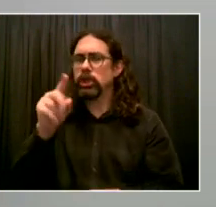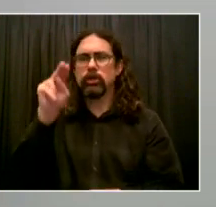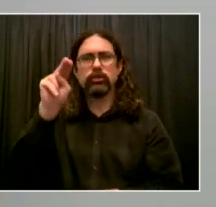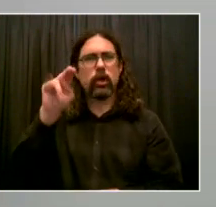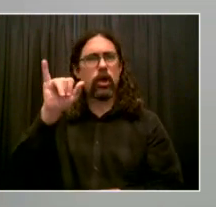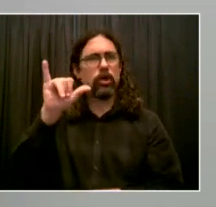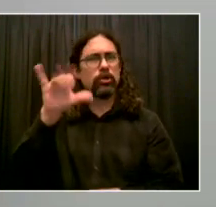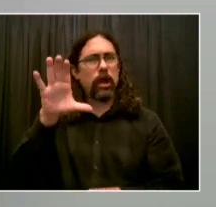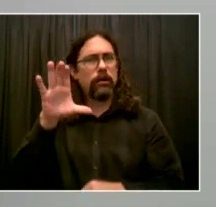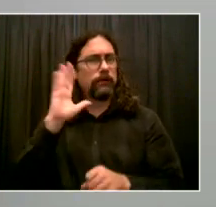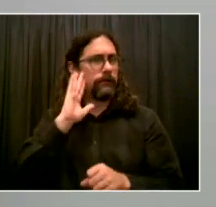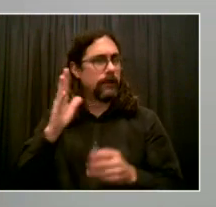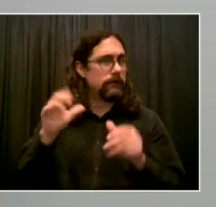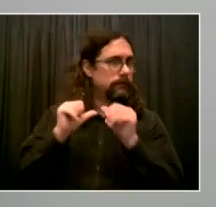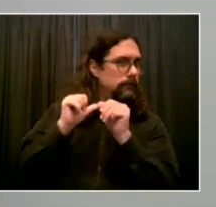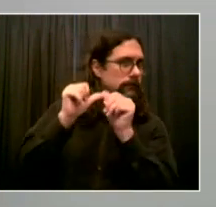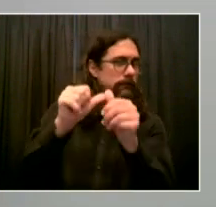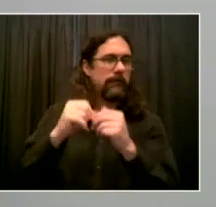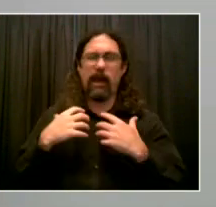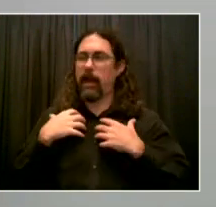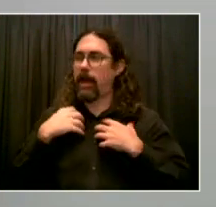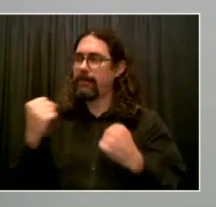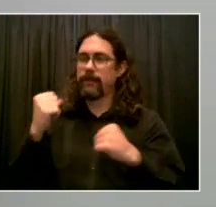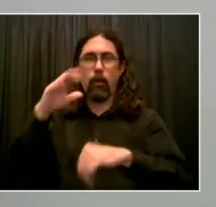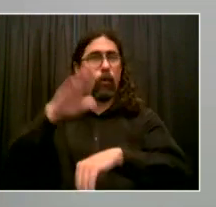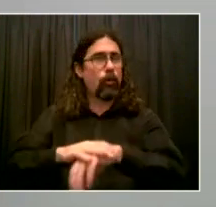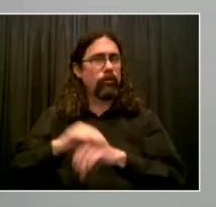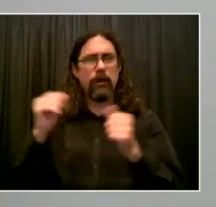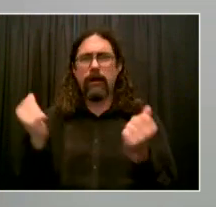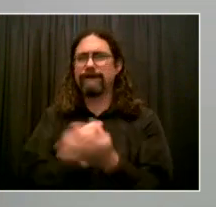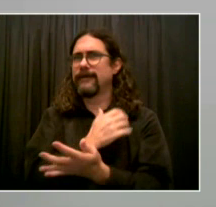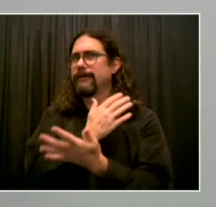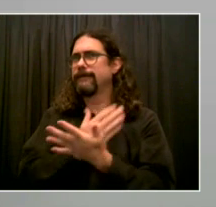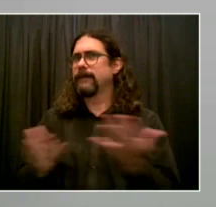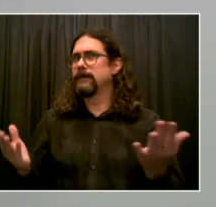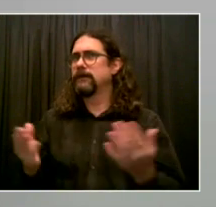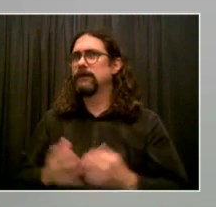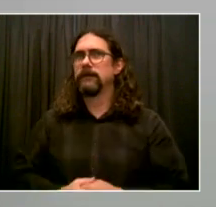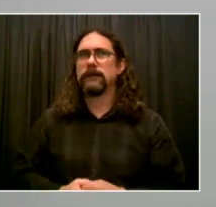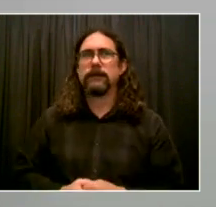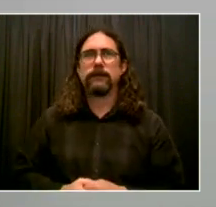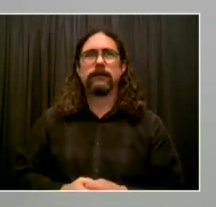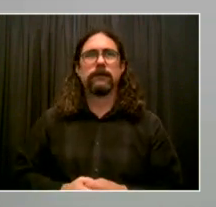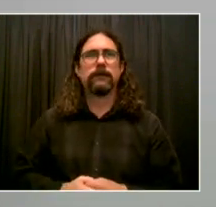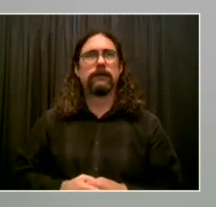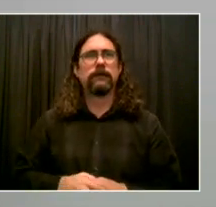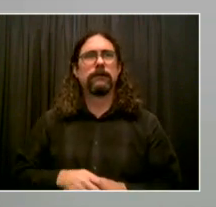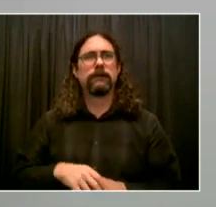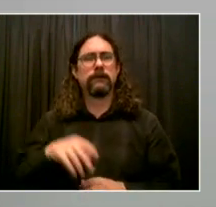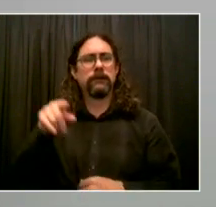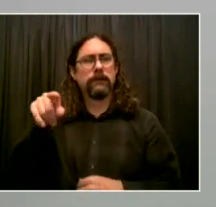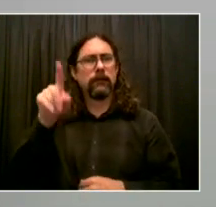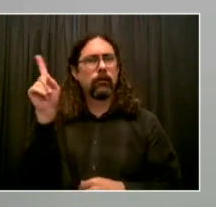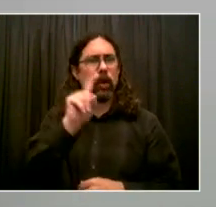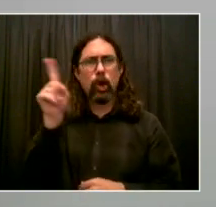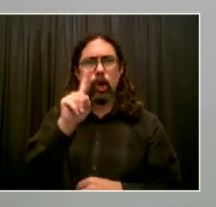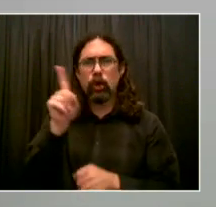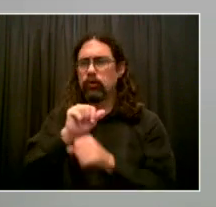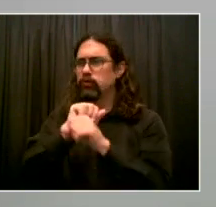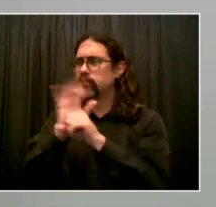to help to stop the escape of the virus throughout the city. And now I am continuing to serve in another